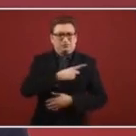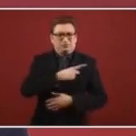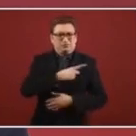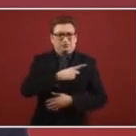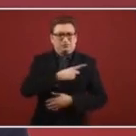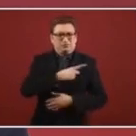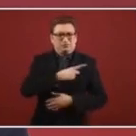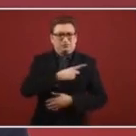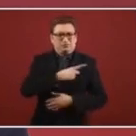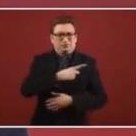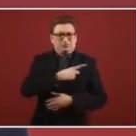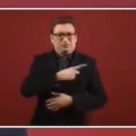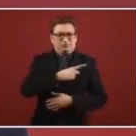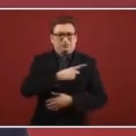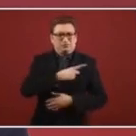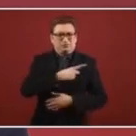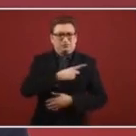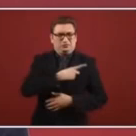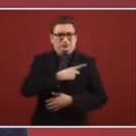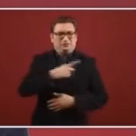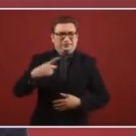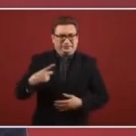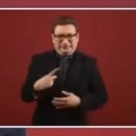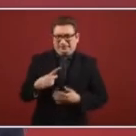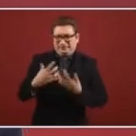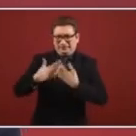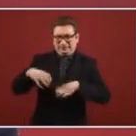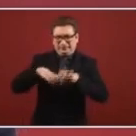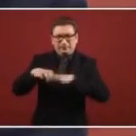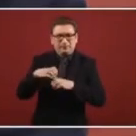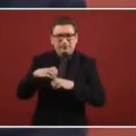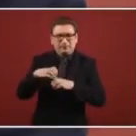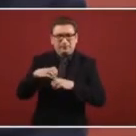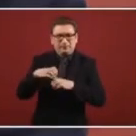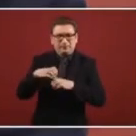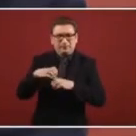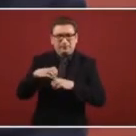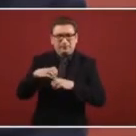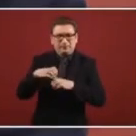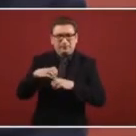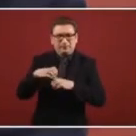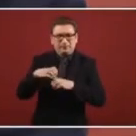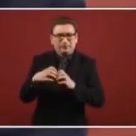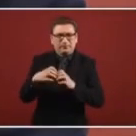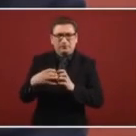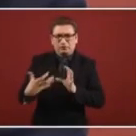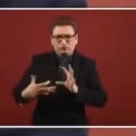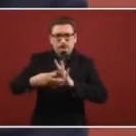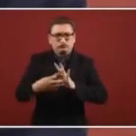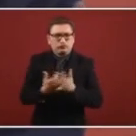and why should governments have this or these services